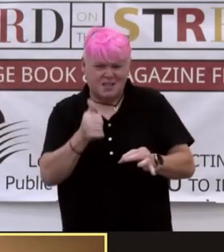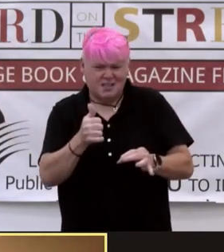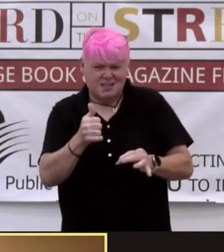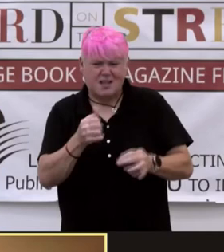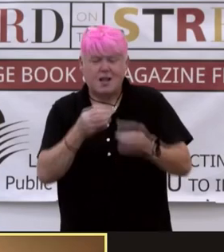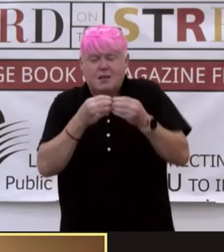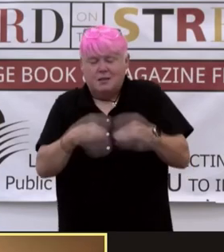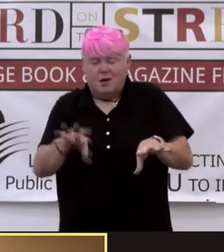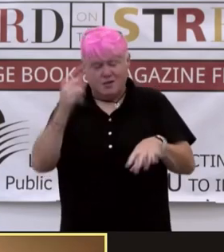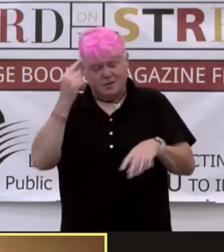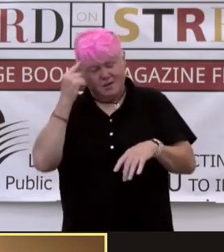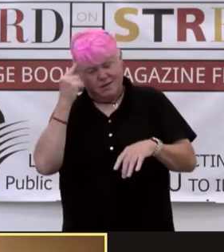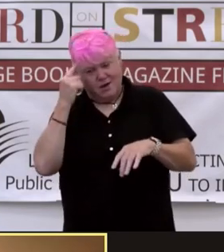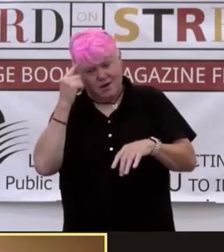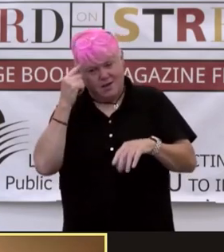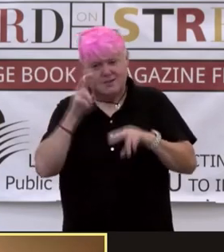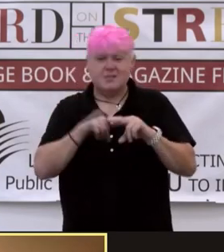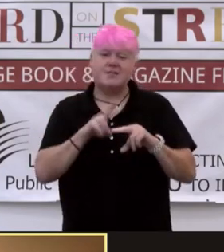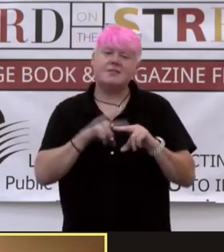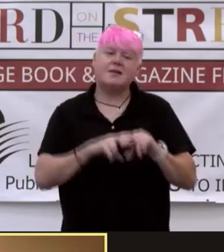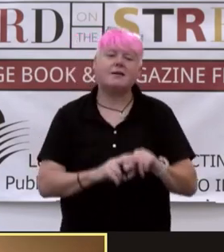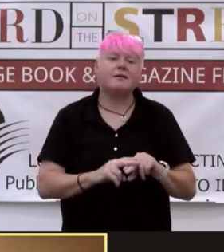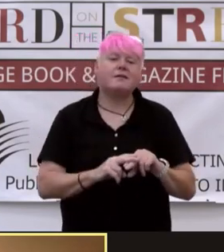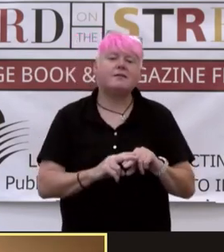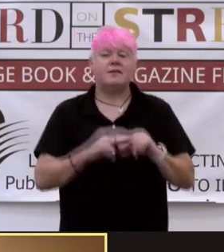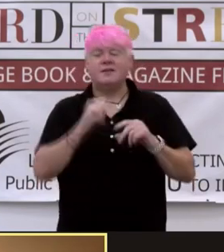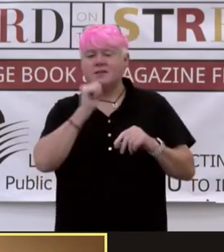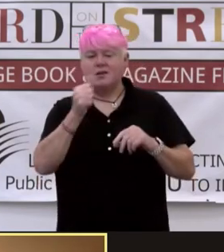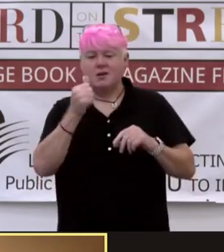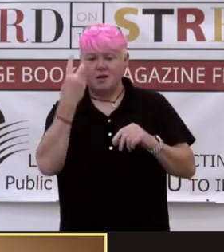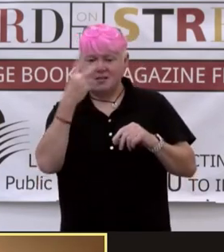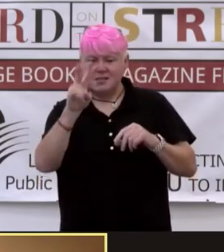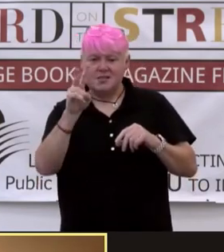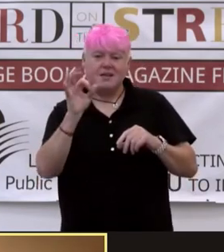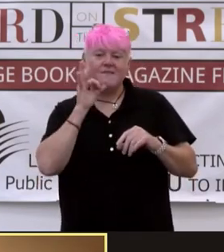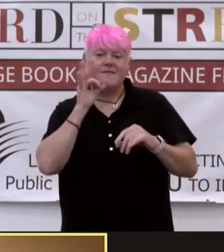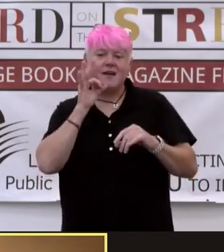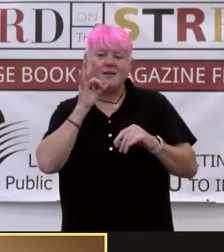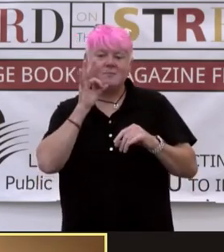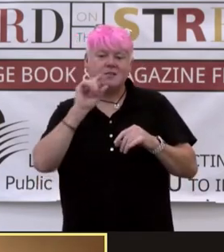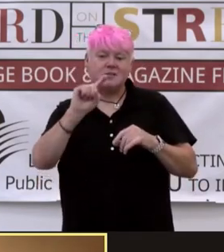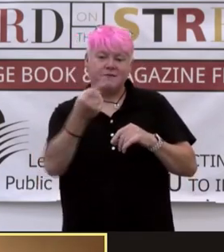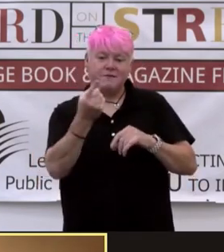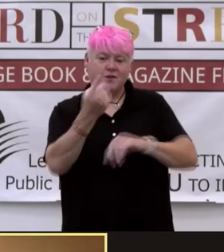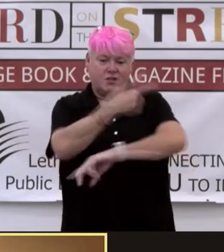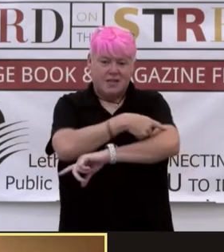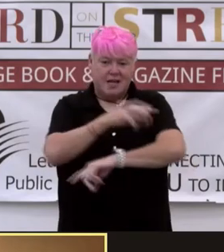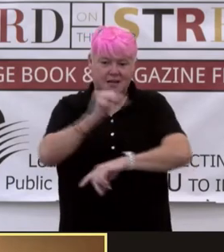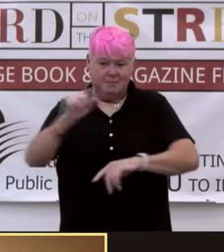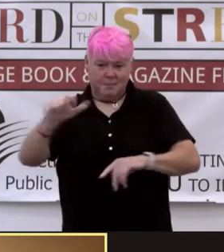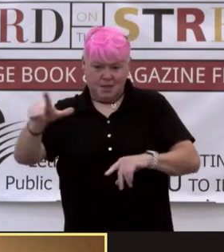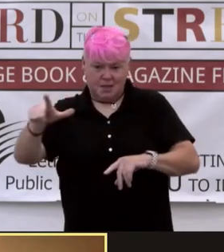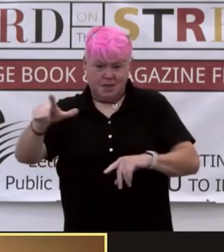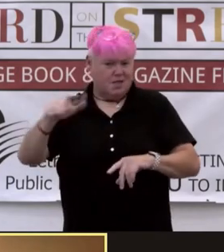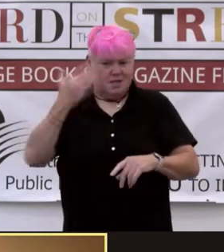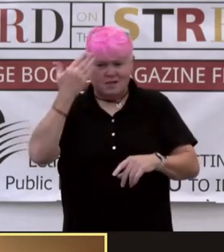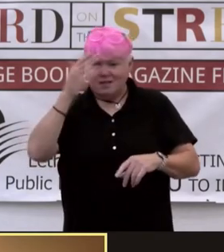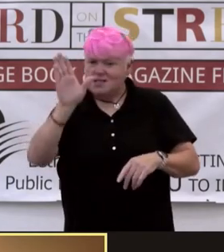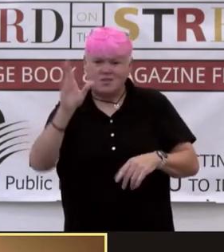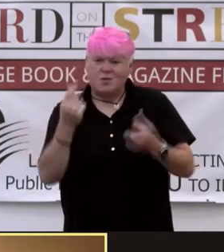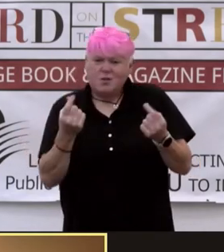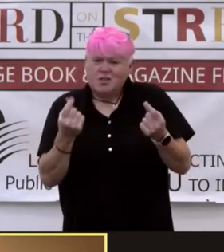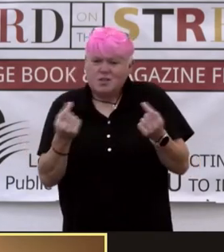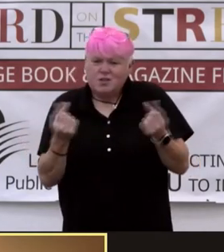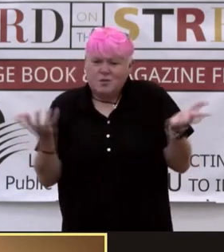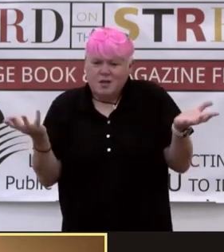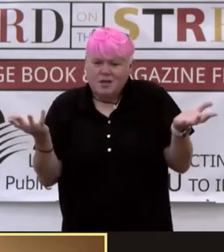Sunaina sinks down in a chair. She hasn't seen Fatima Ghazala since her first day at the Mahal. She doesn't know what Fatima Ghazala does at